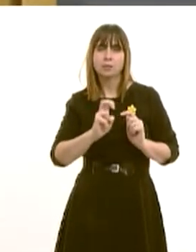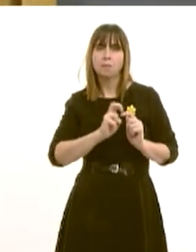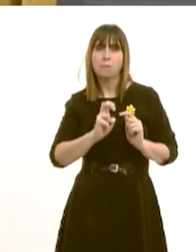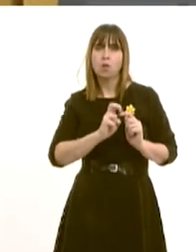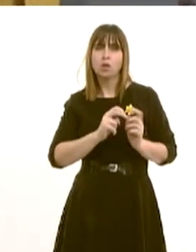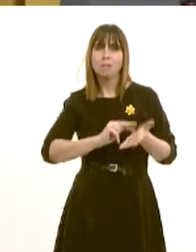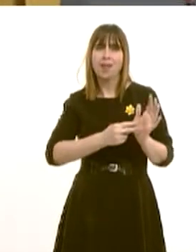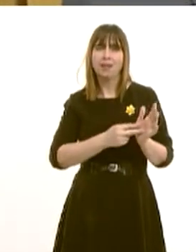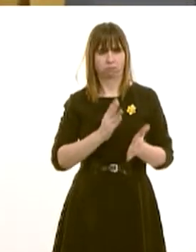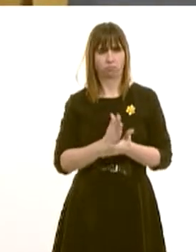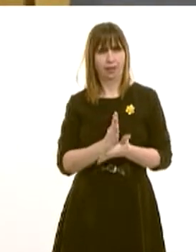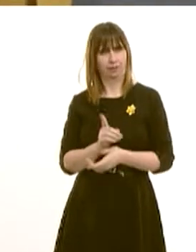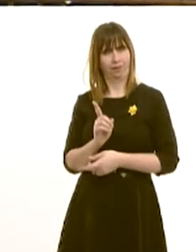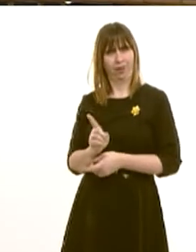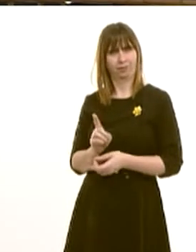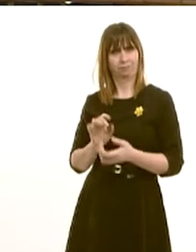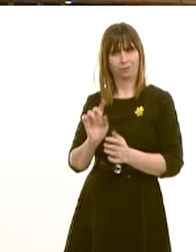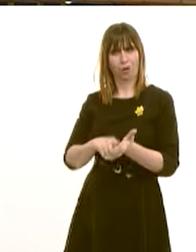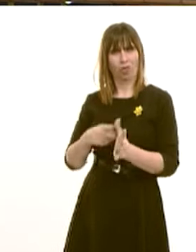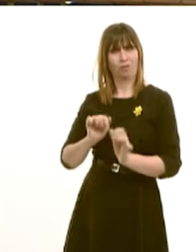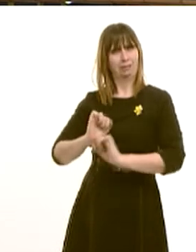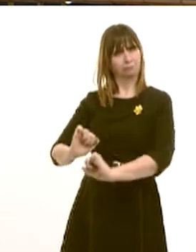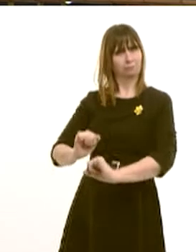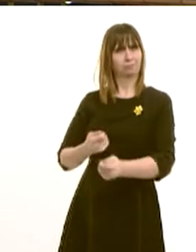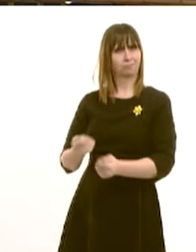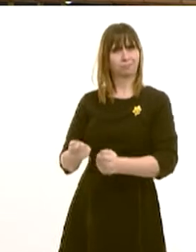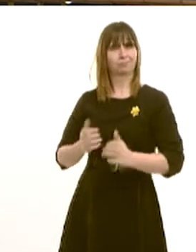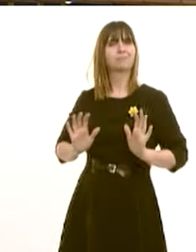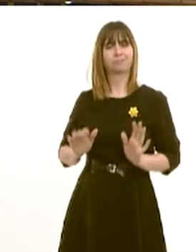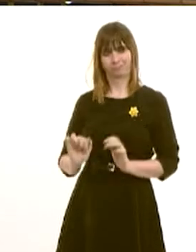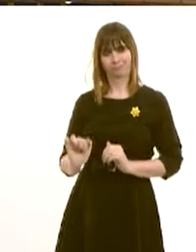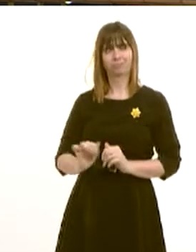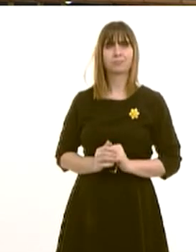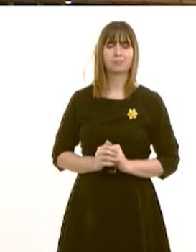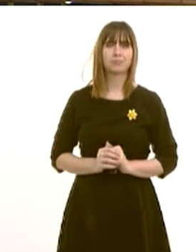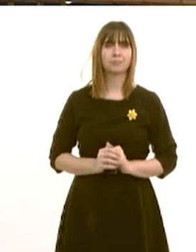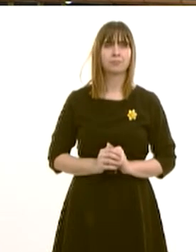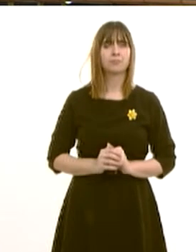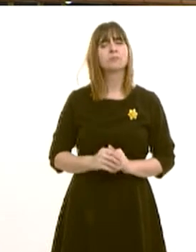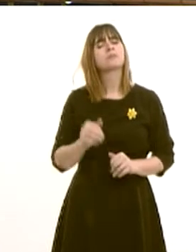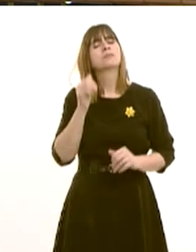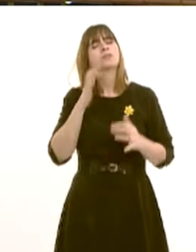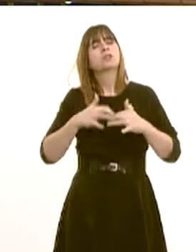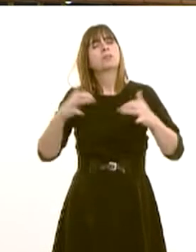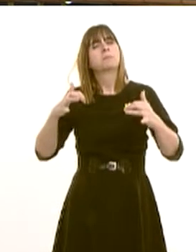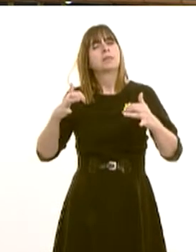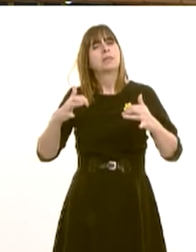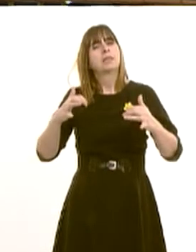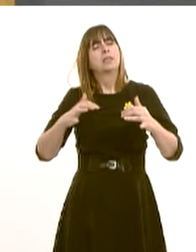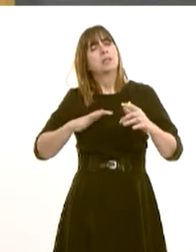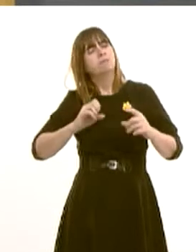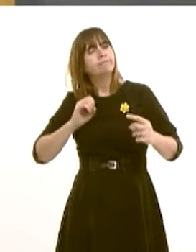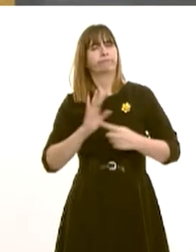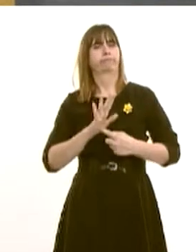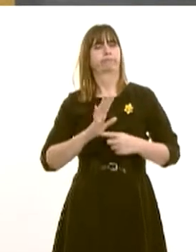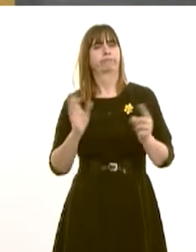transport plans is a matter for local authorities. First, Mr. We know that one of the most important aims of the Assembly and future Assemblies is